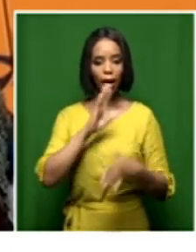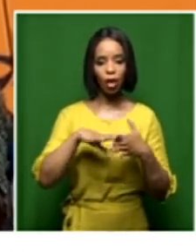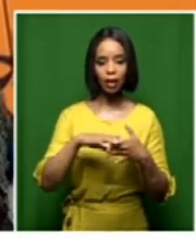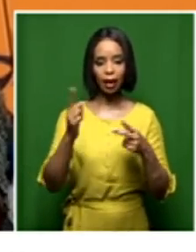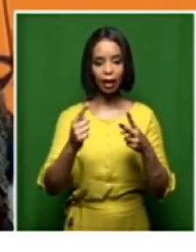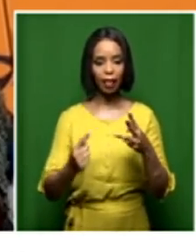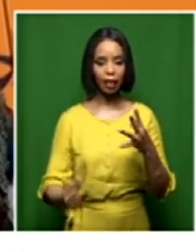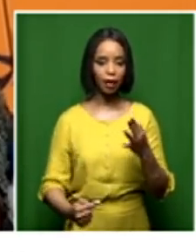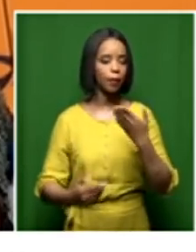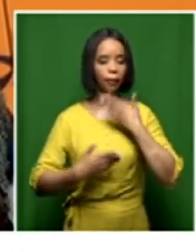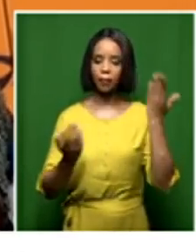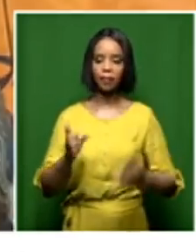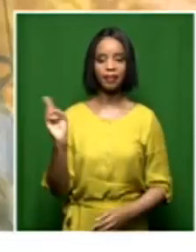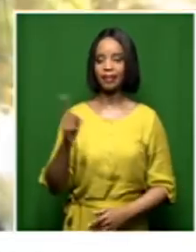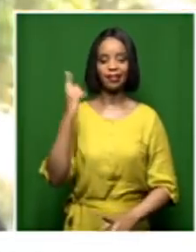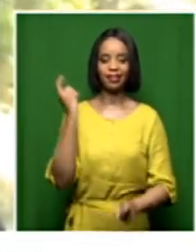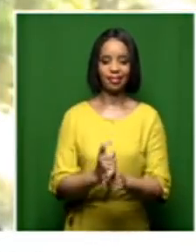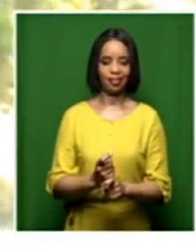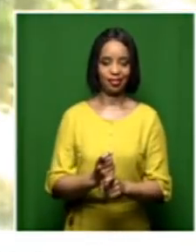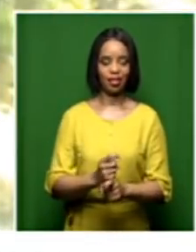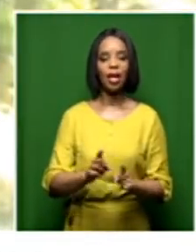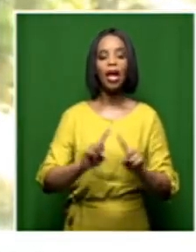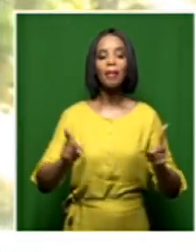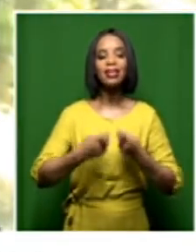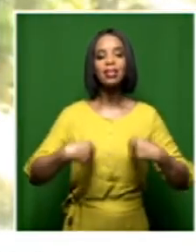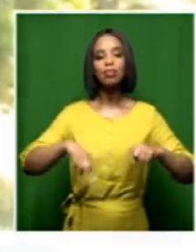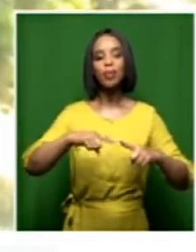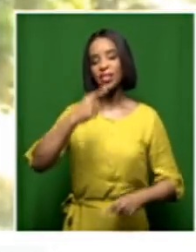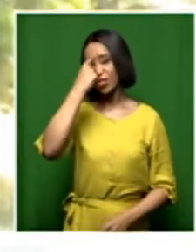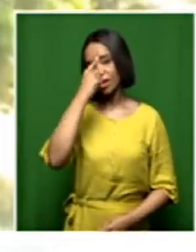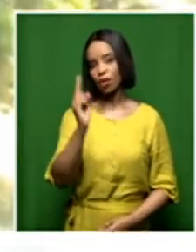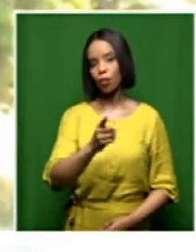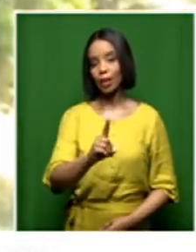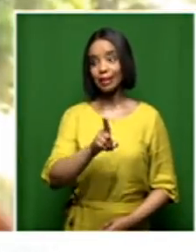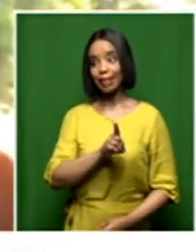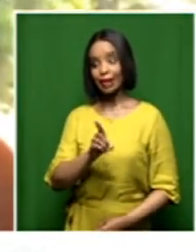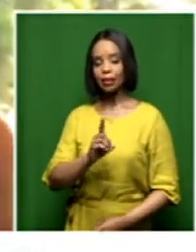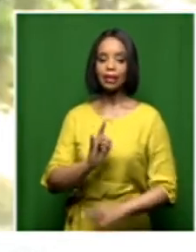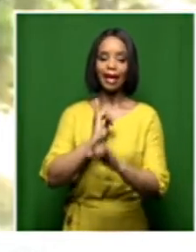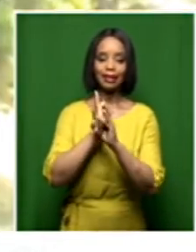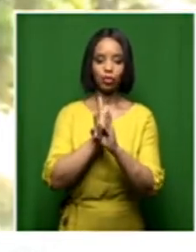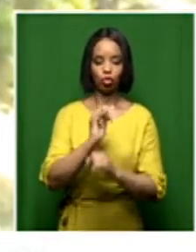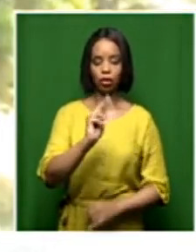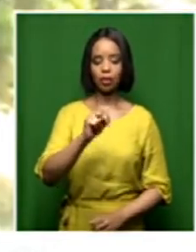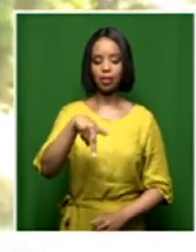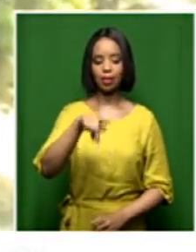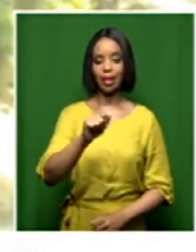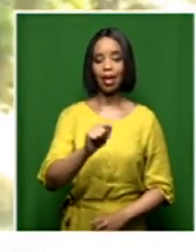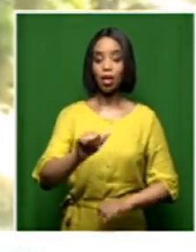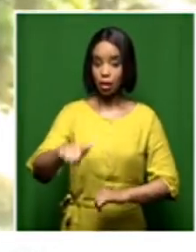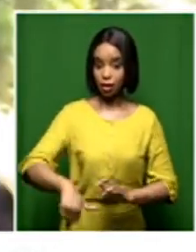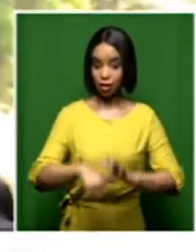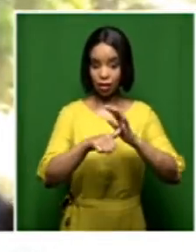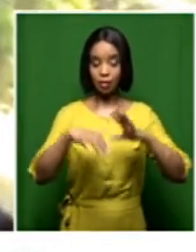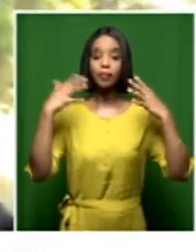in our view, we think that these institutions, as critical as they